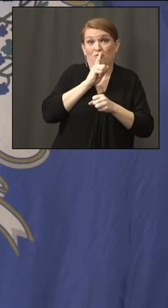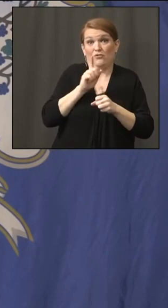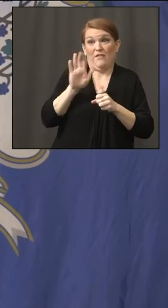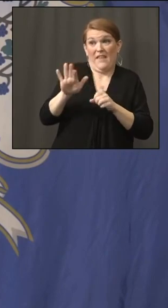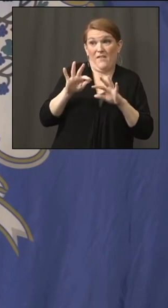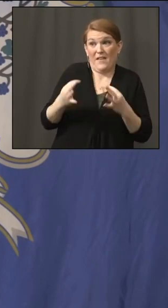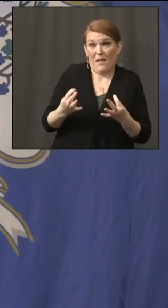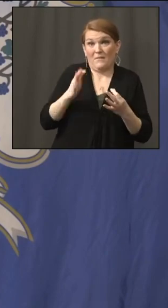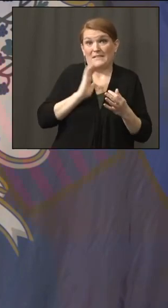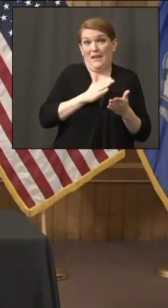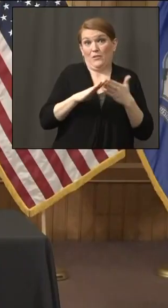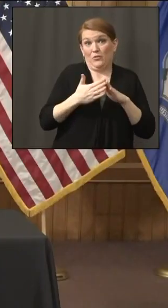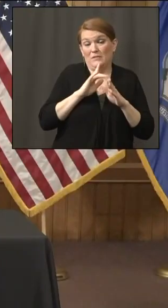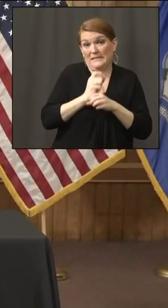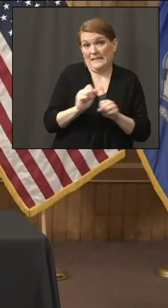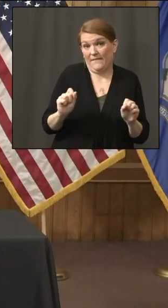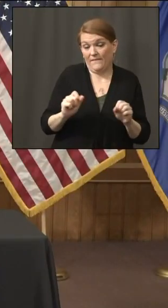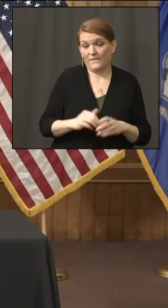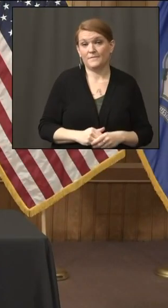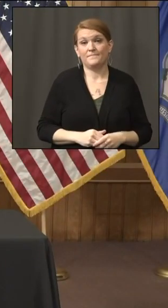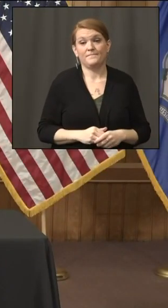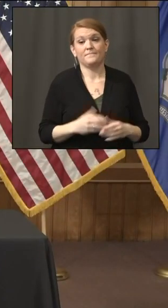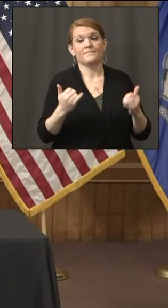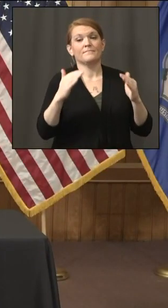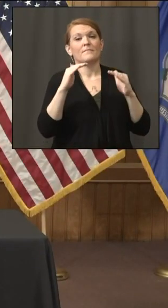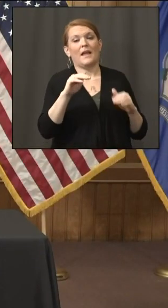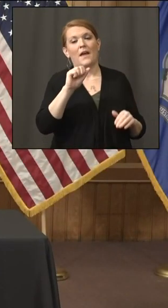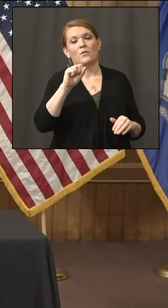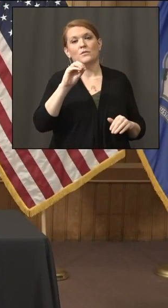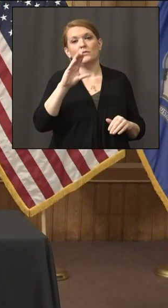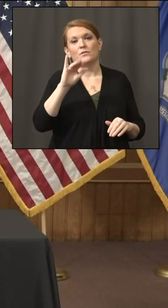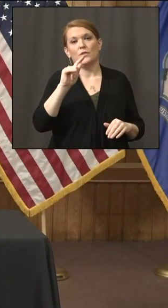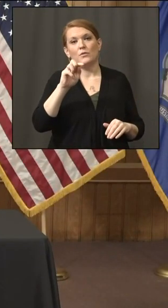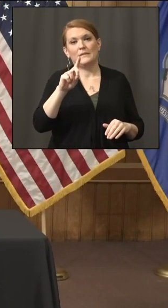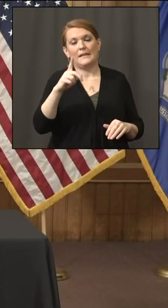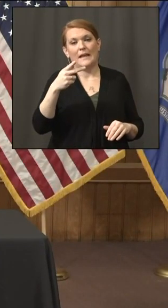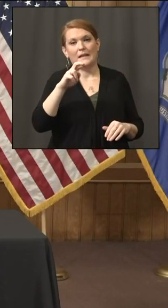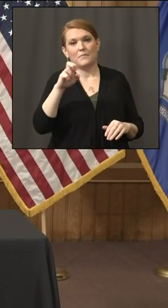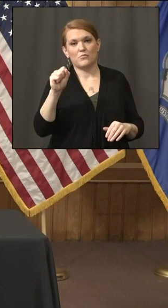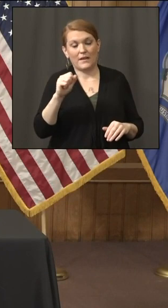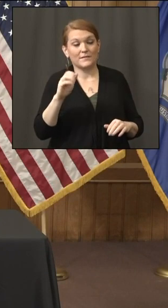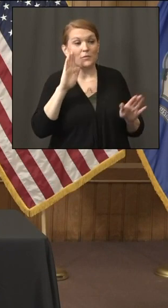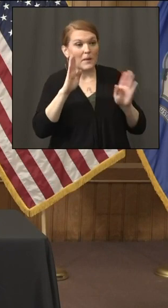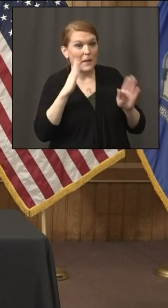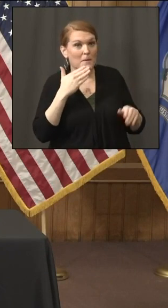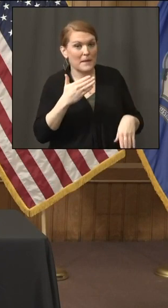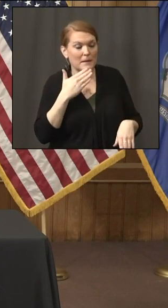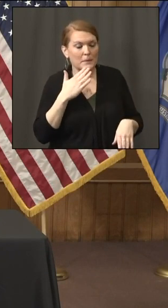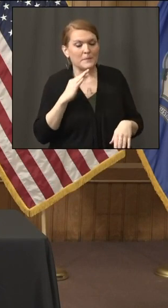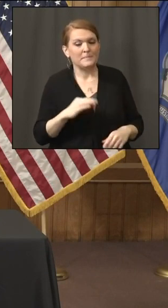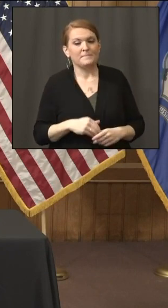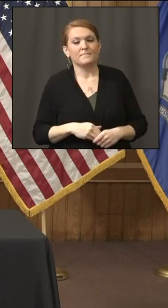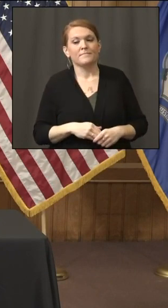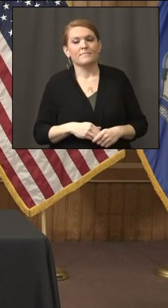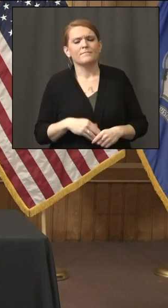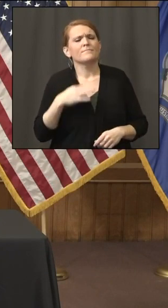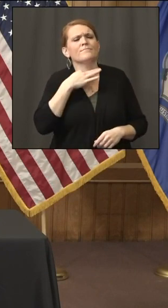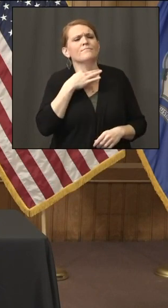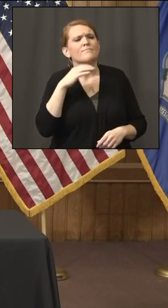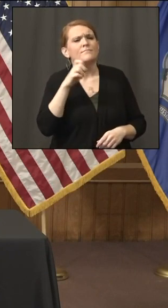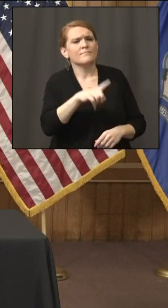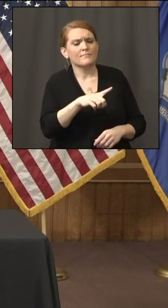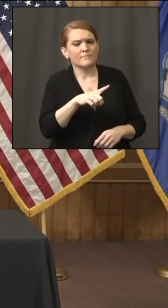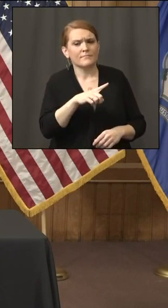The Associated Press. Thank you. Good afternoon, everyone. Governor, does the state plan to again provide